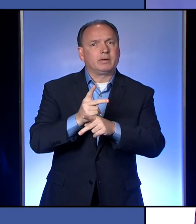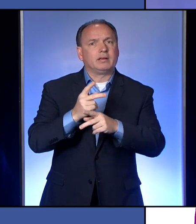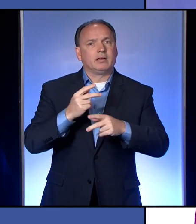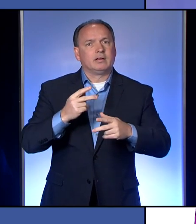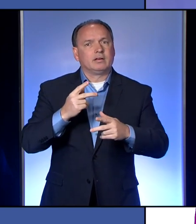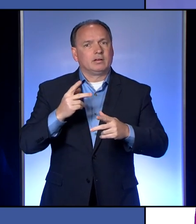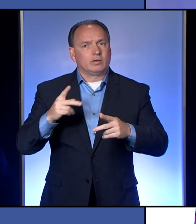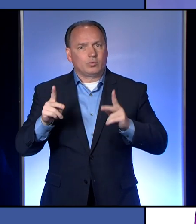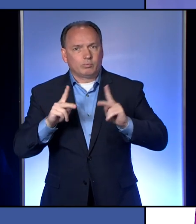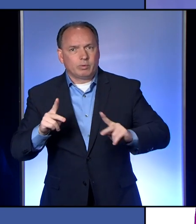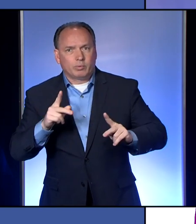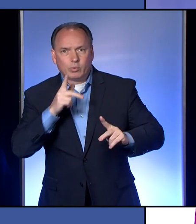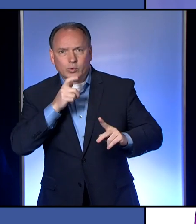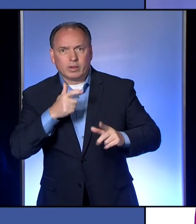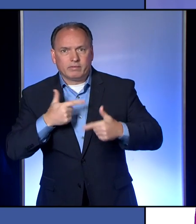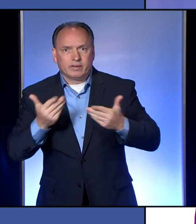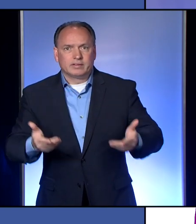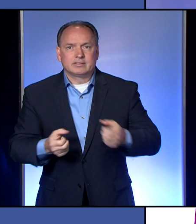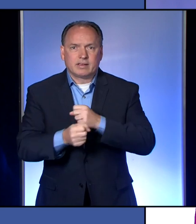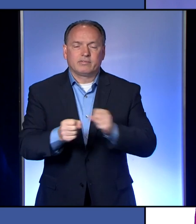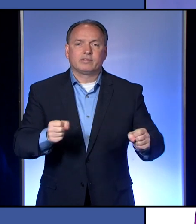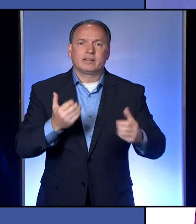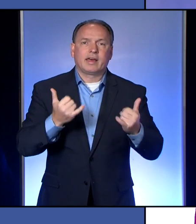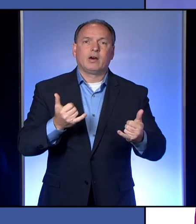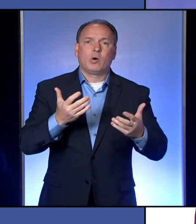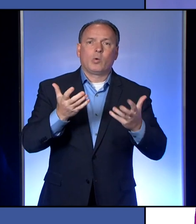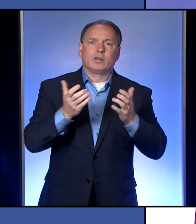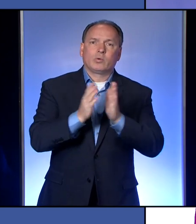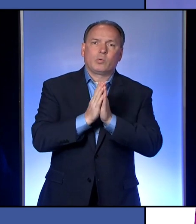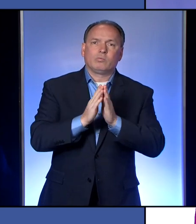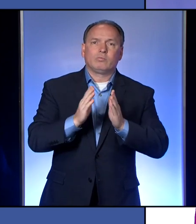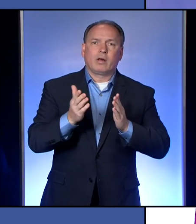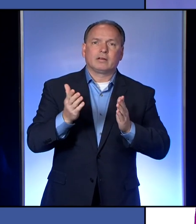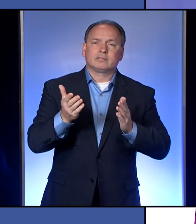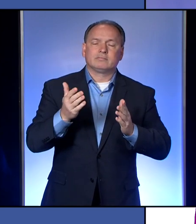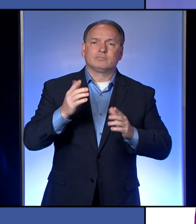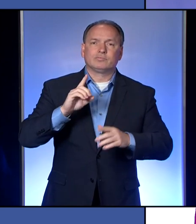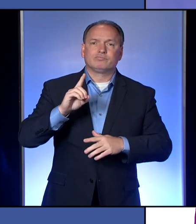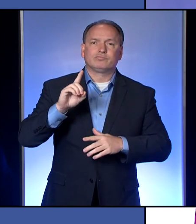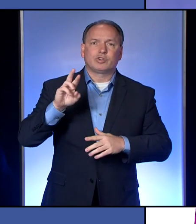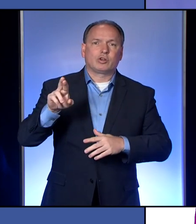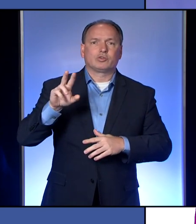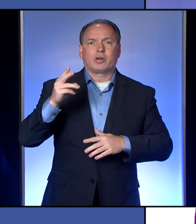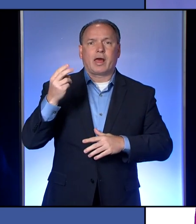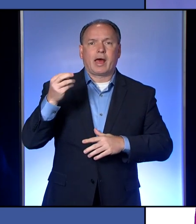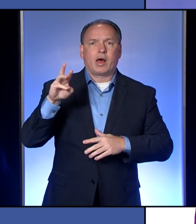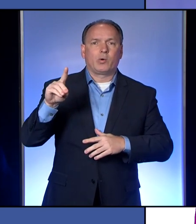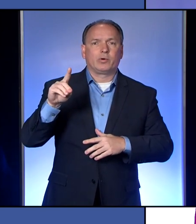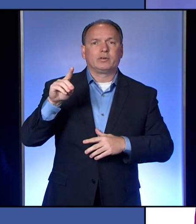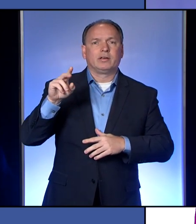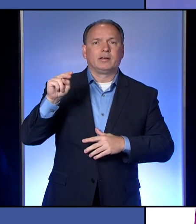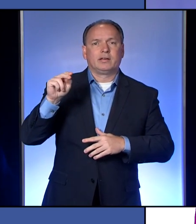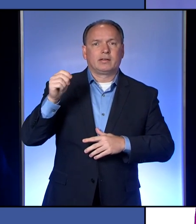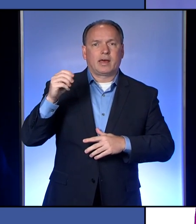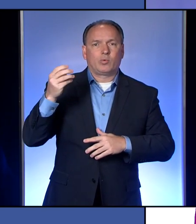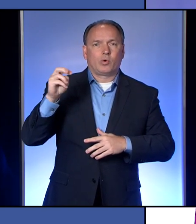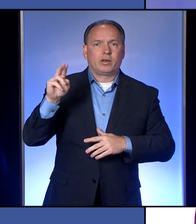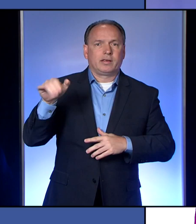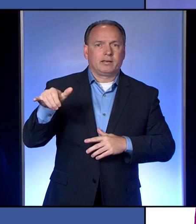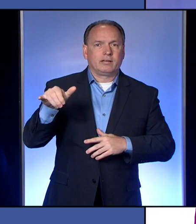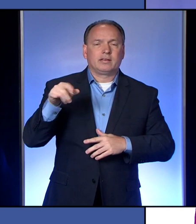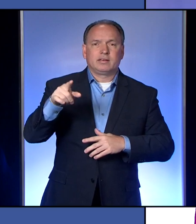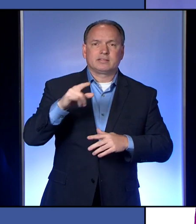welcome today with me Dr. Howard Nadwerney. I'm very thankful that he came on today. He is an infectious disease physician.